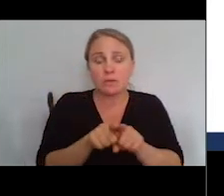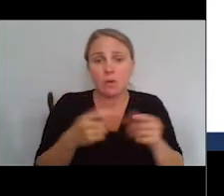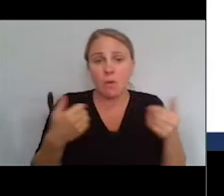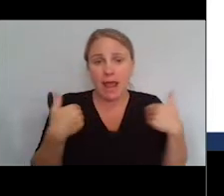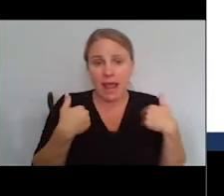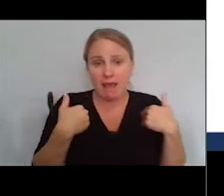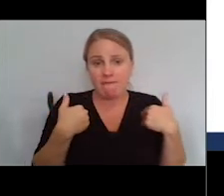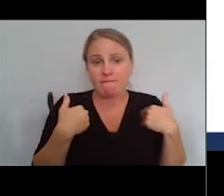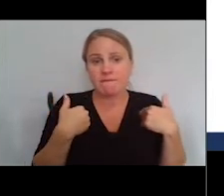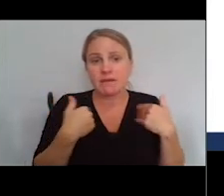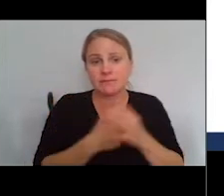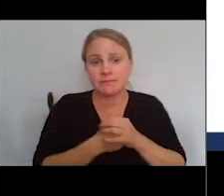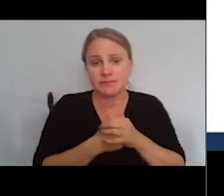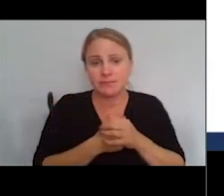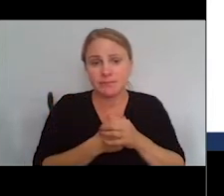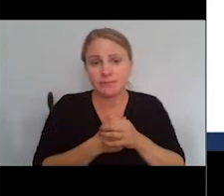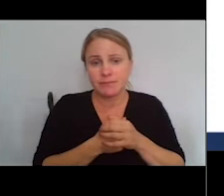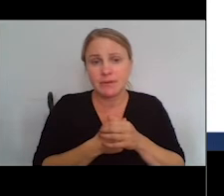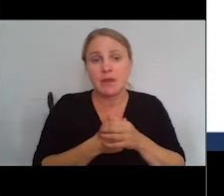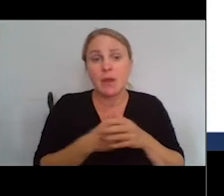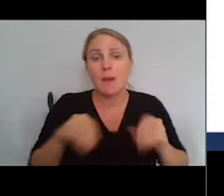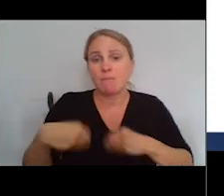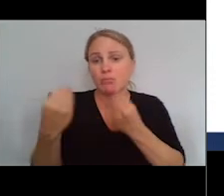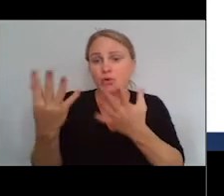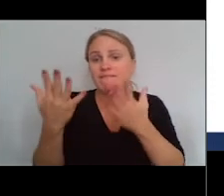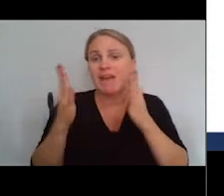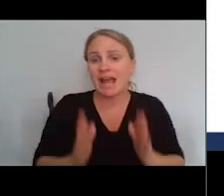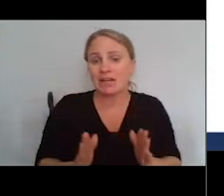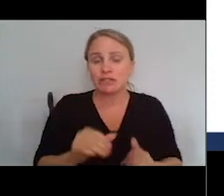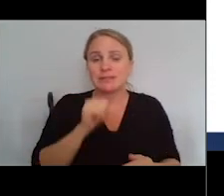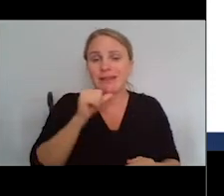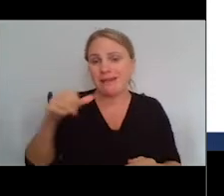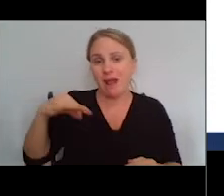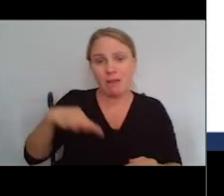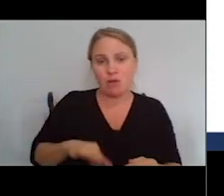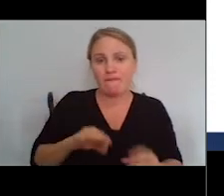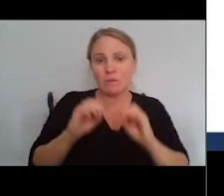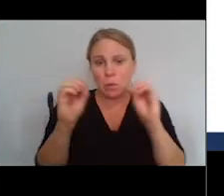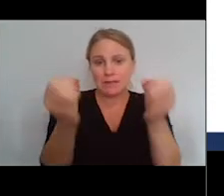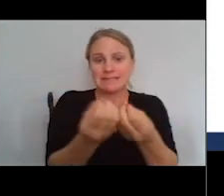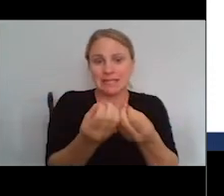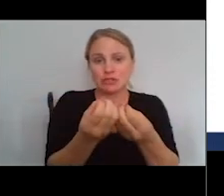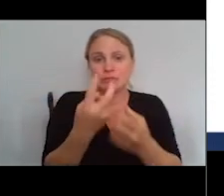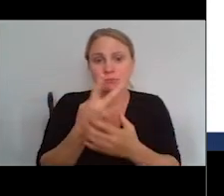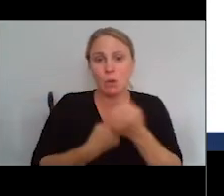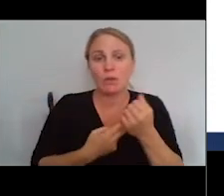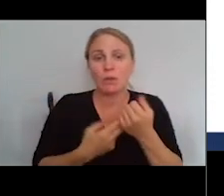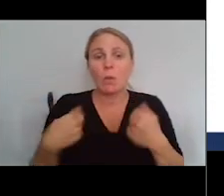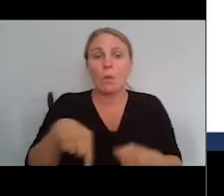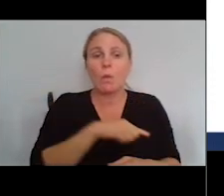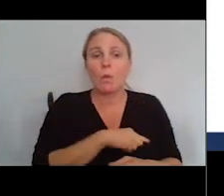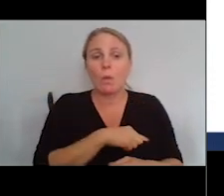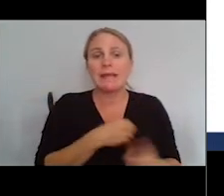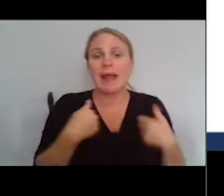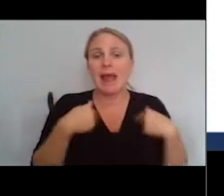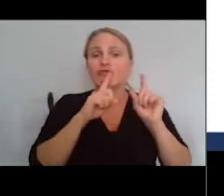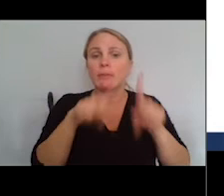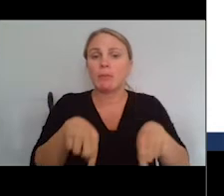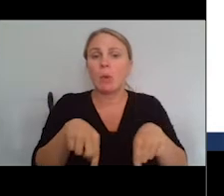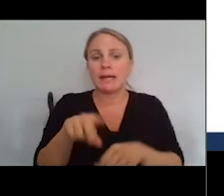providers and non-profit organizations. We delivered an interim report in